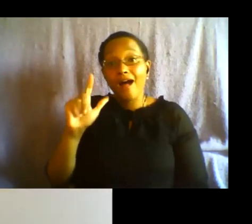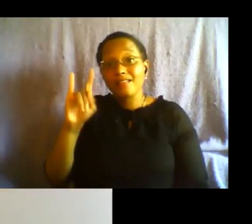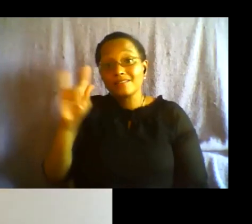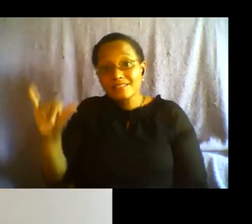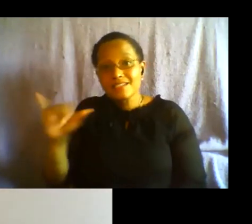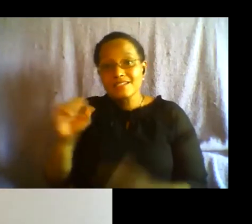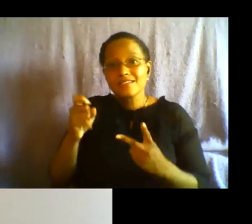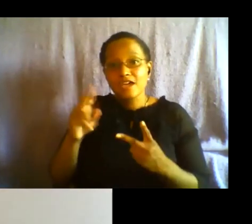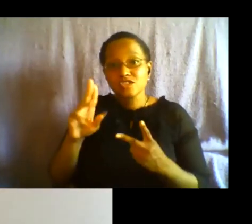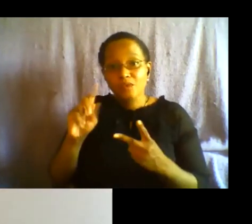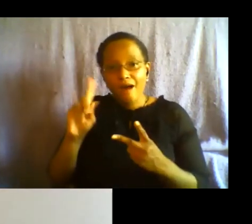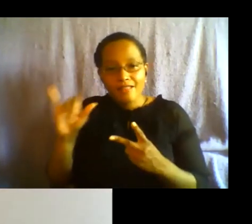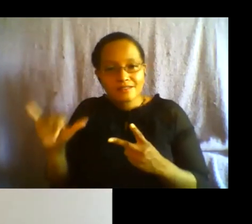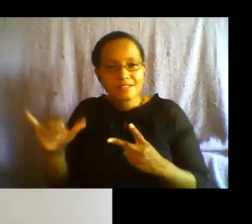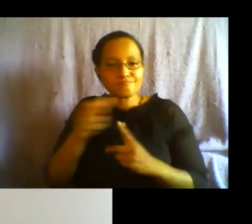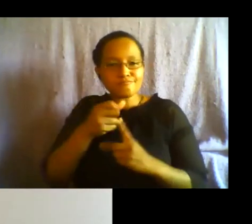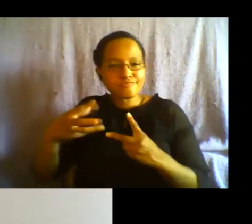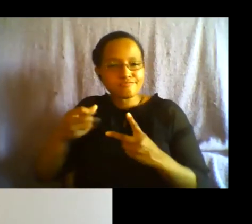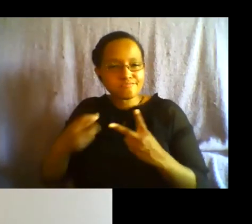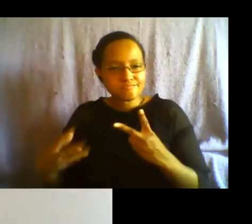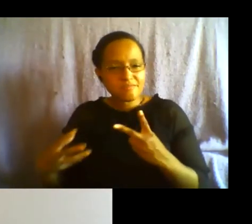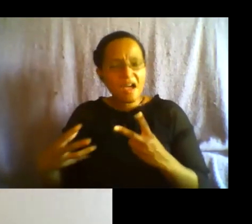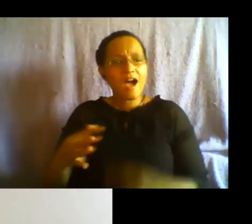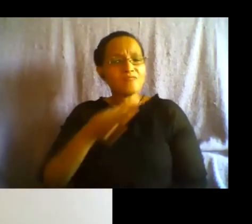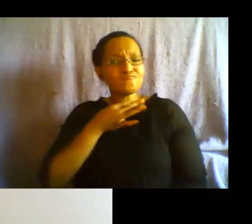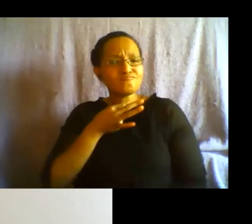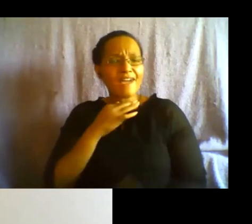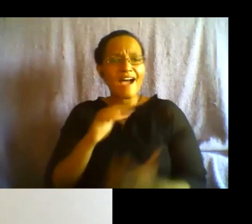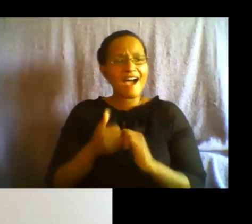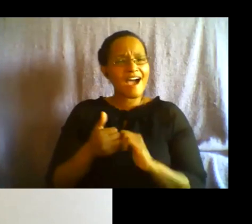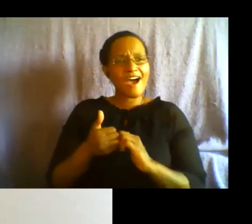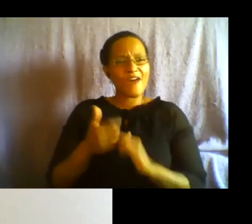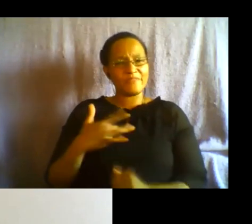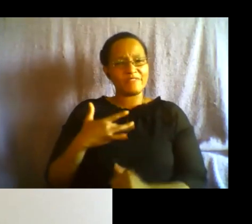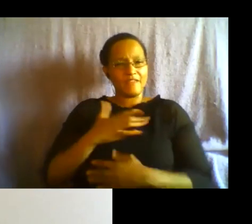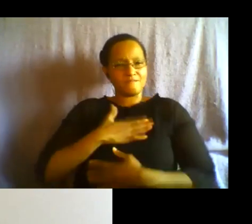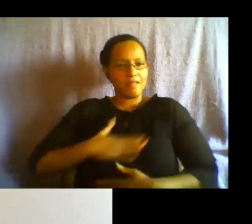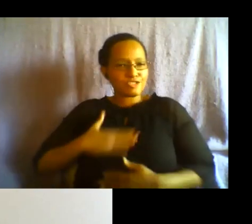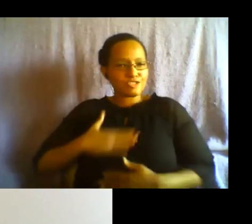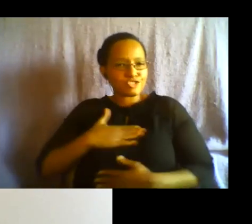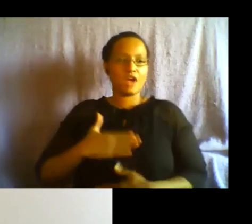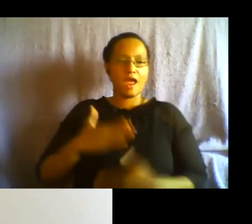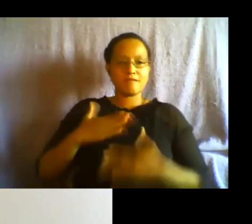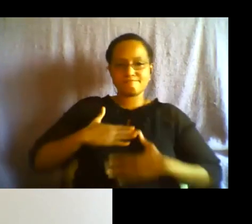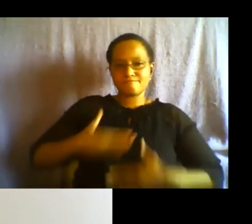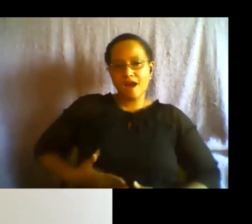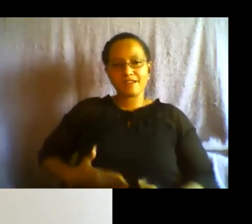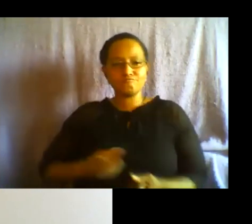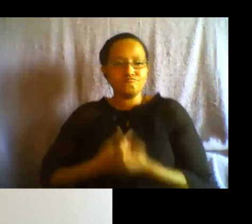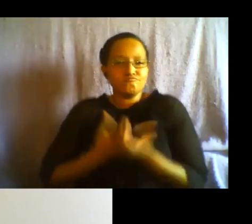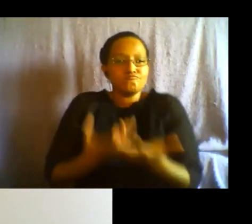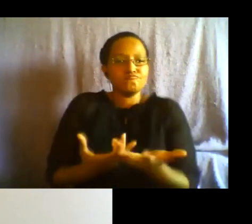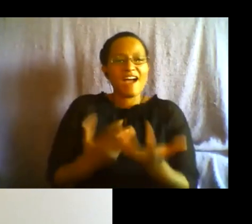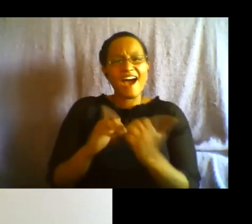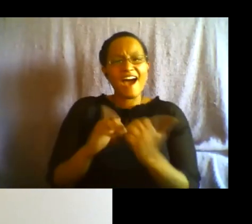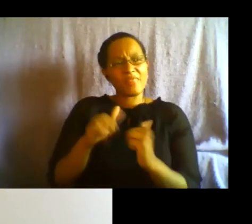like to talk um with you a little bit about how does pleasure and sensuality play a role in resisting oppression